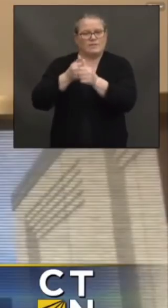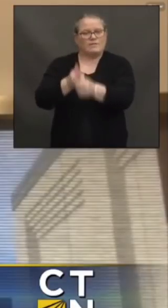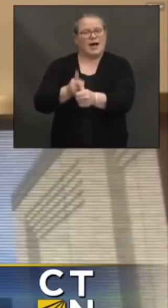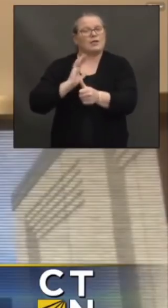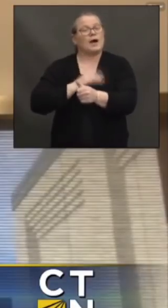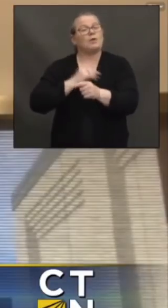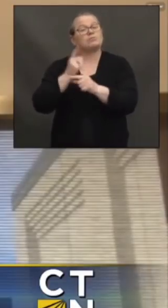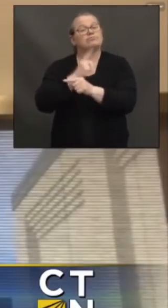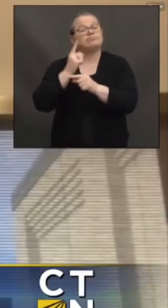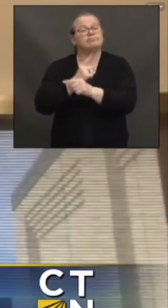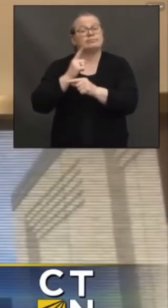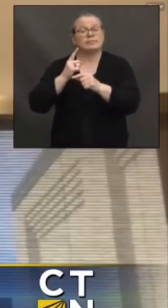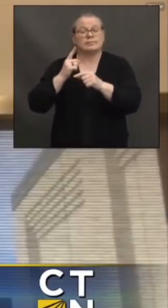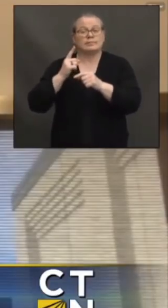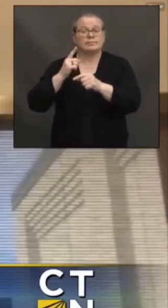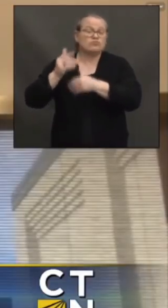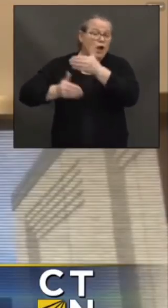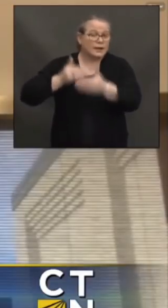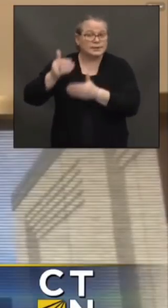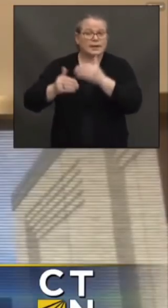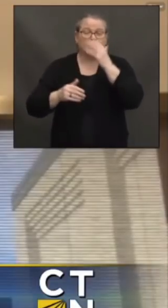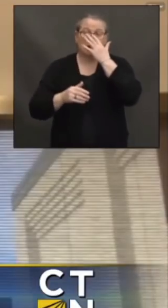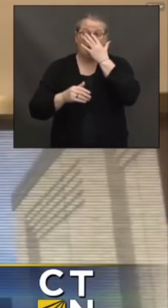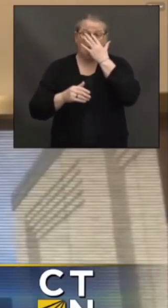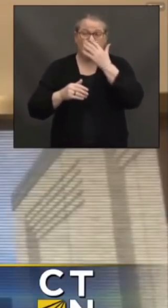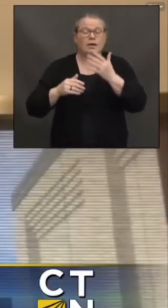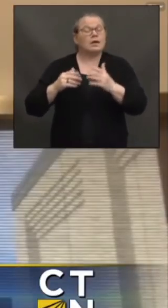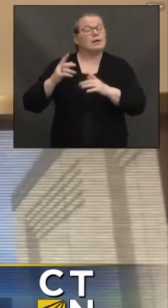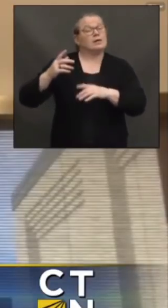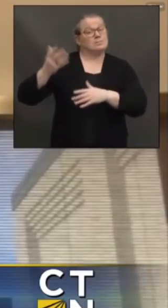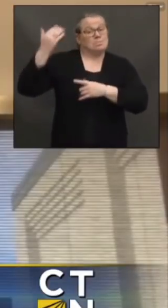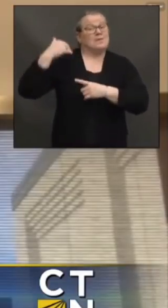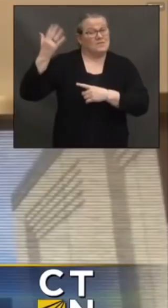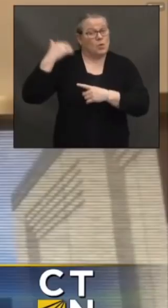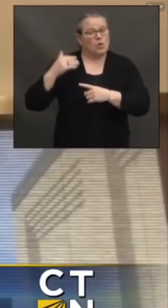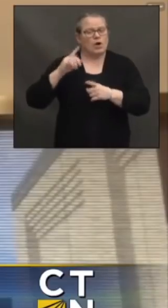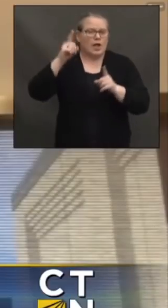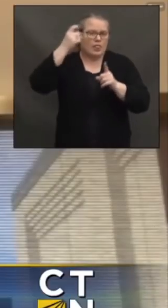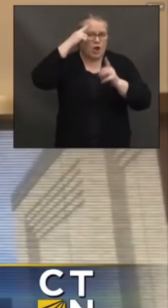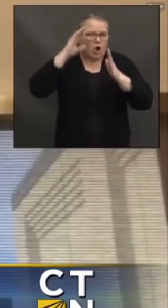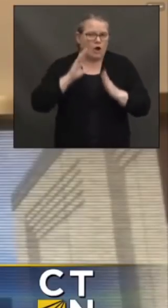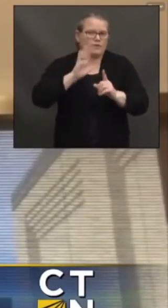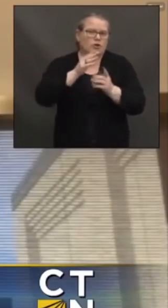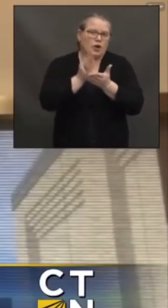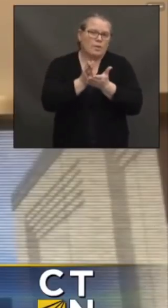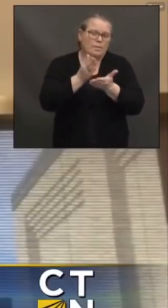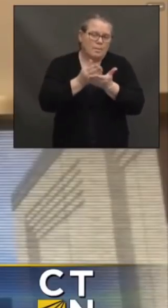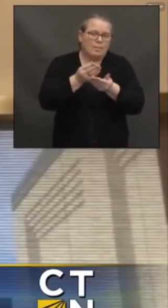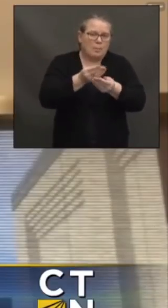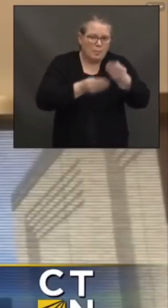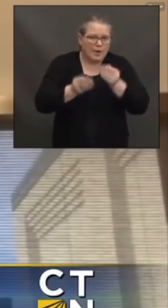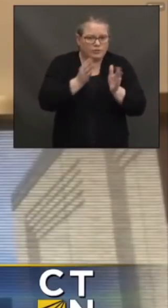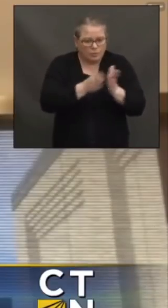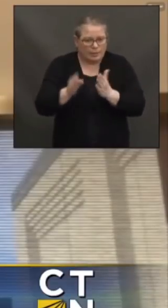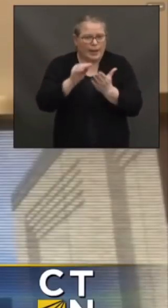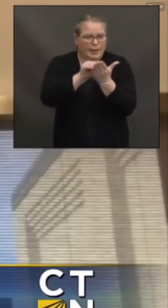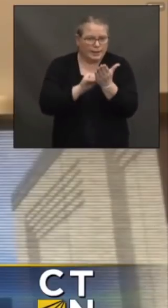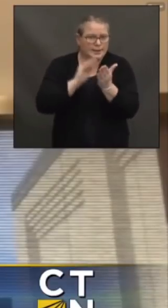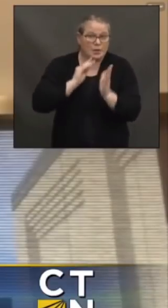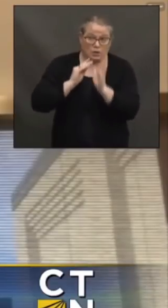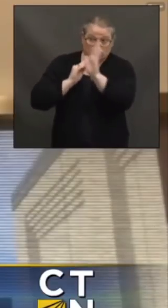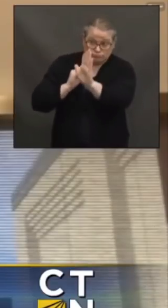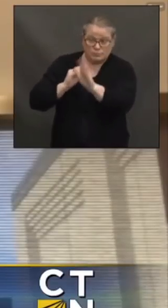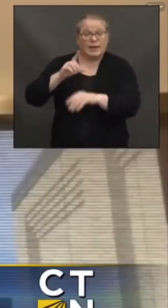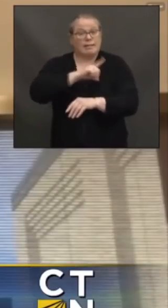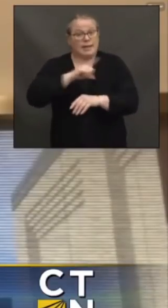one in which the governor would submit a plan, the legislature would propose their plan, and the governor would have the opportunity to weigh